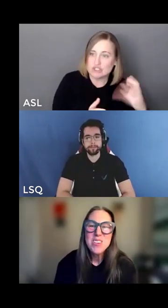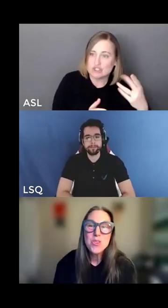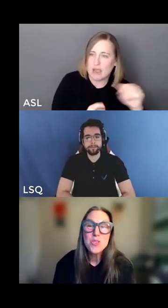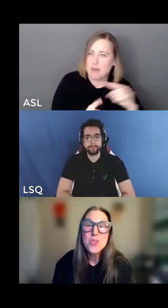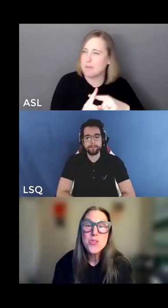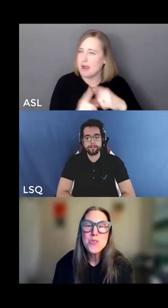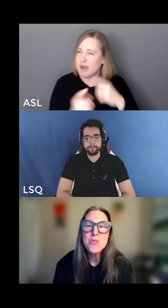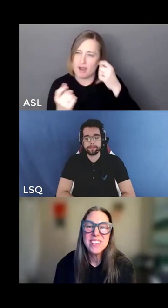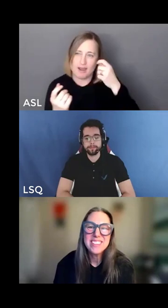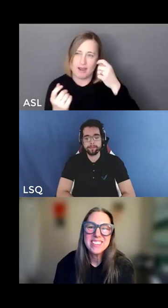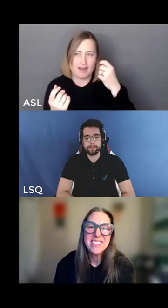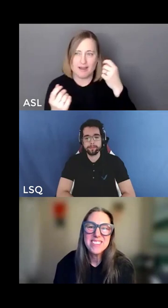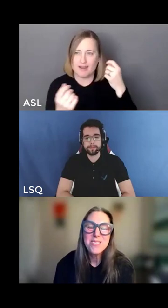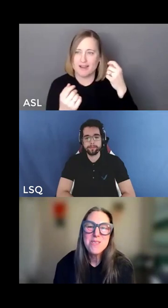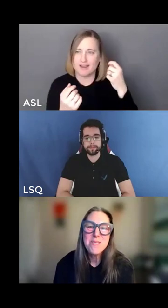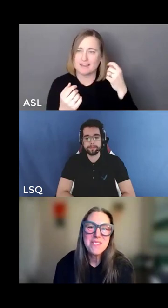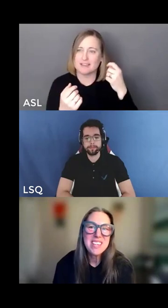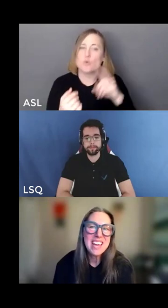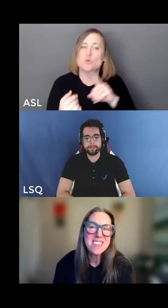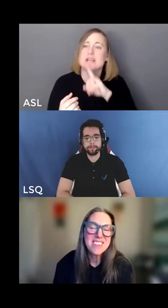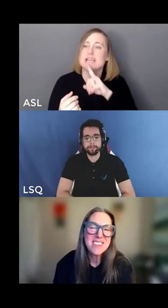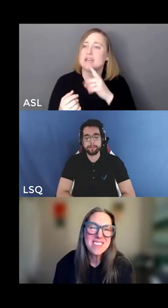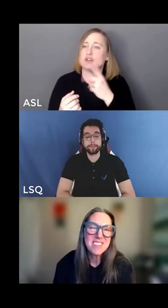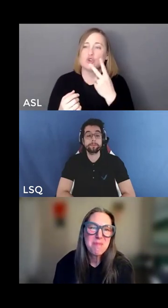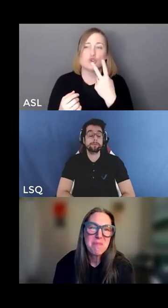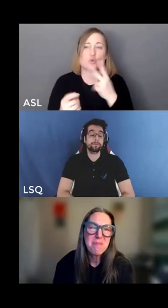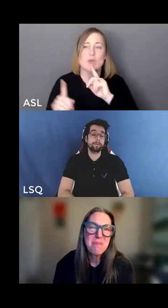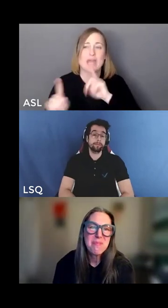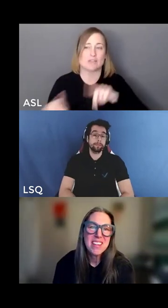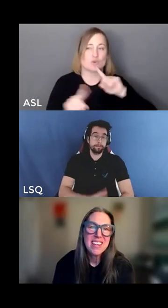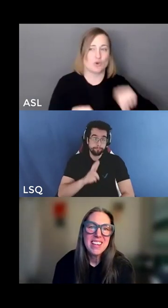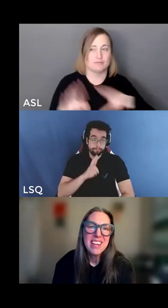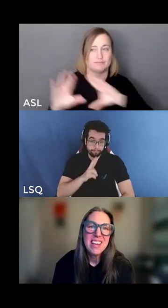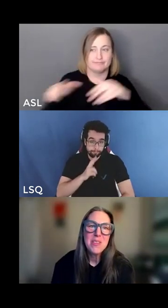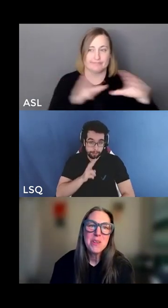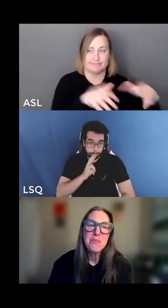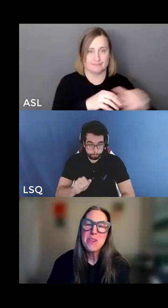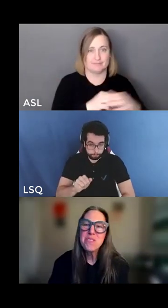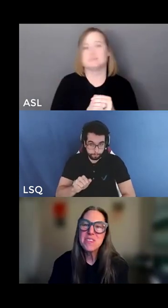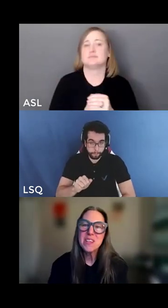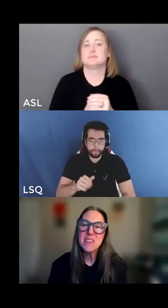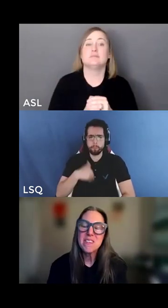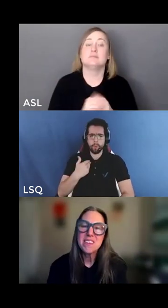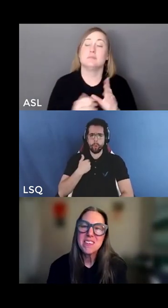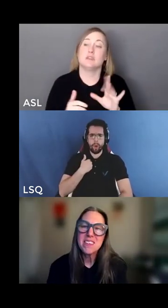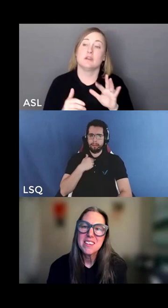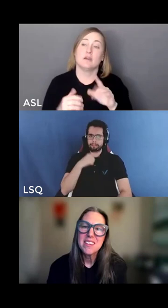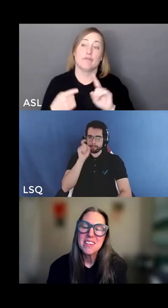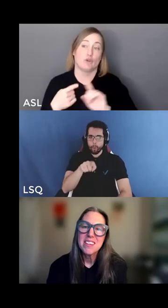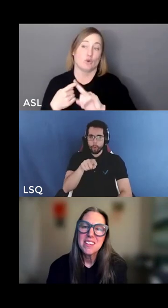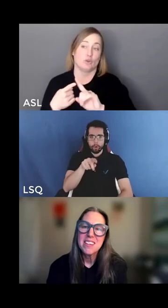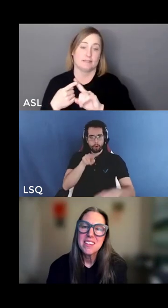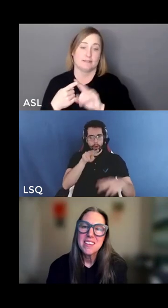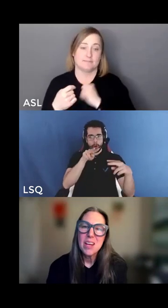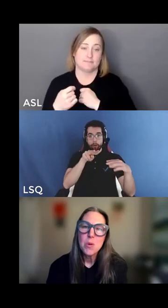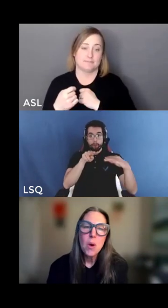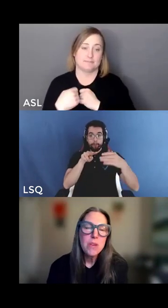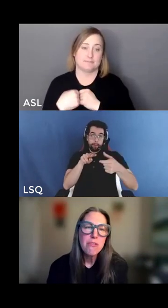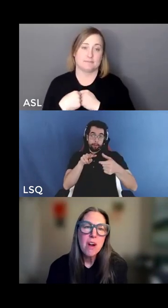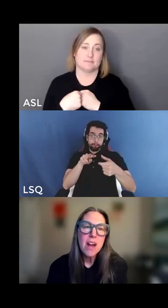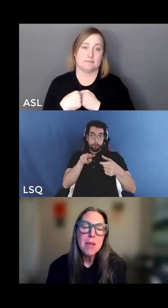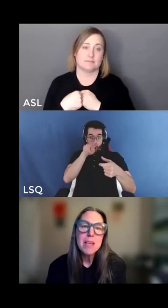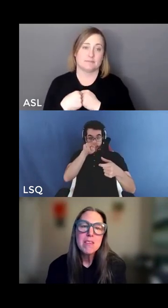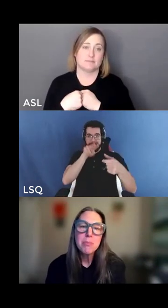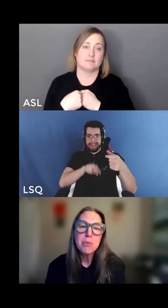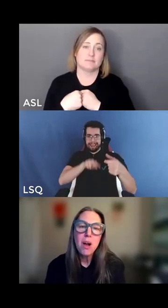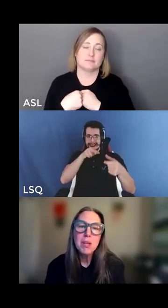into two two of the answers and the first is that what